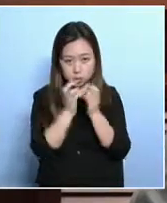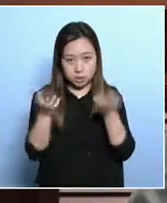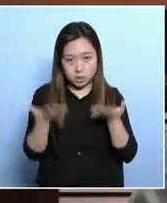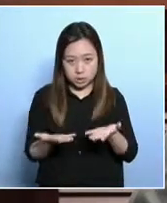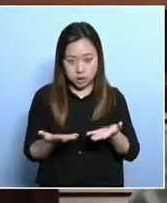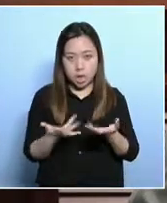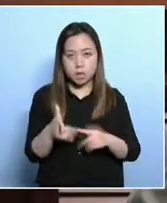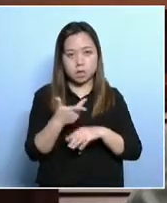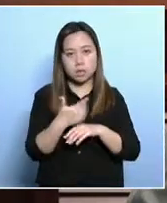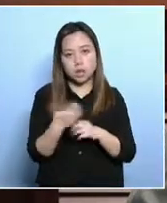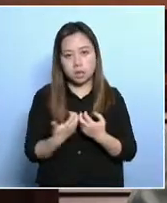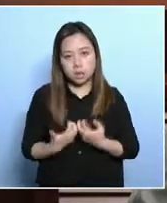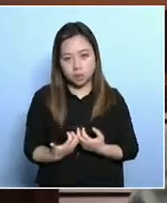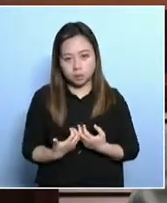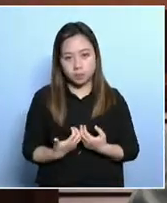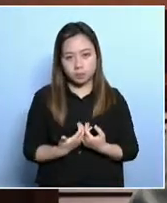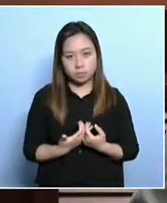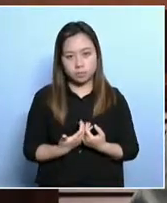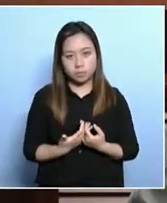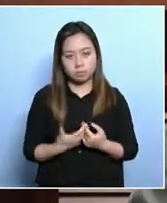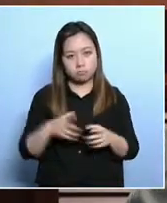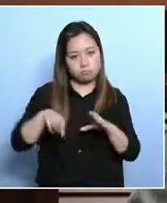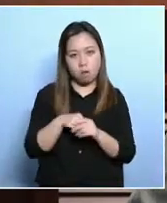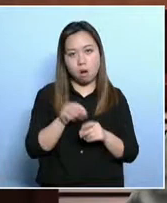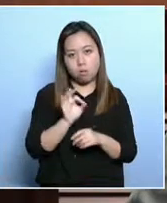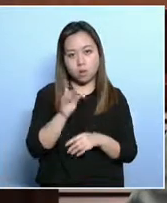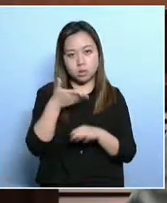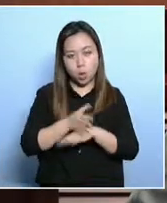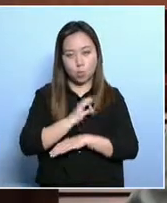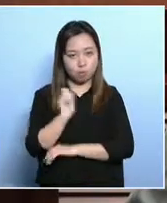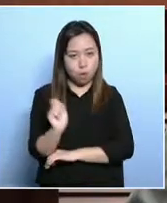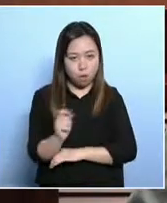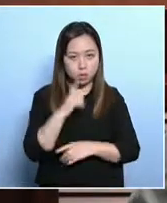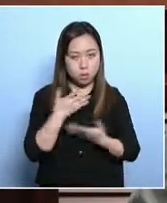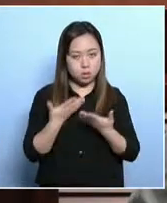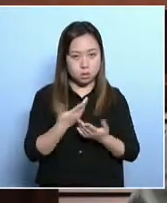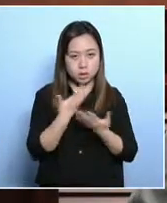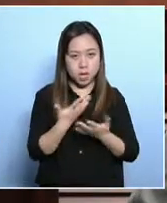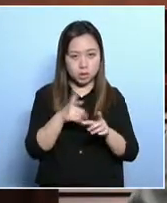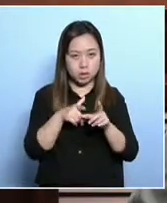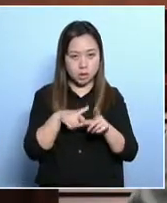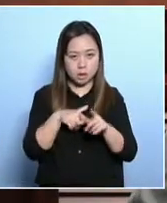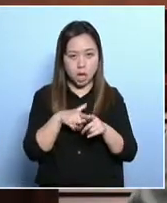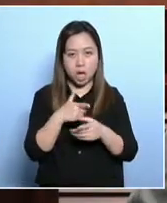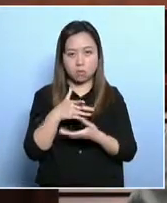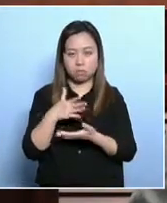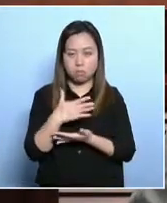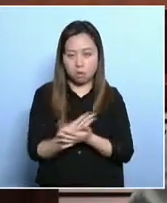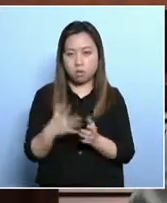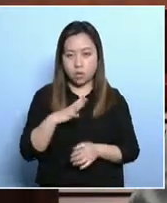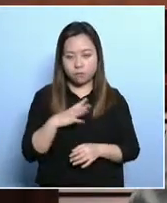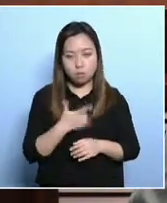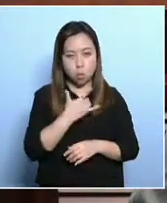right now, the poverty line, that doesn't take into account some of the